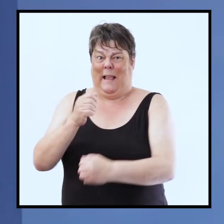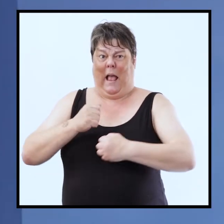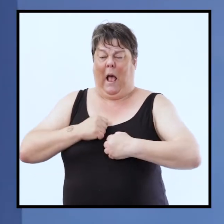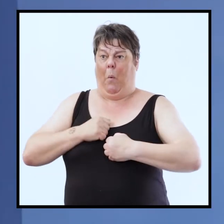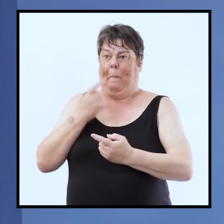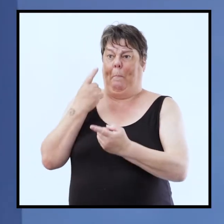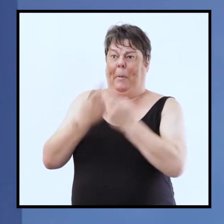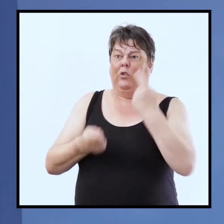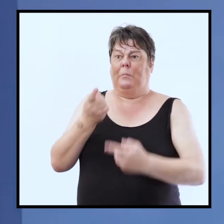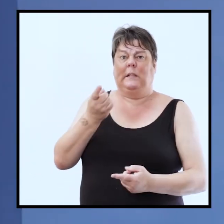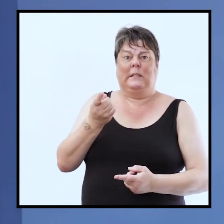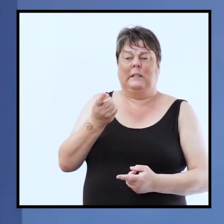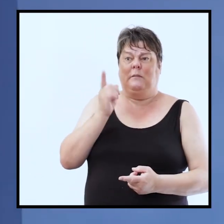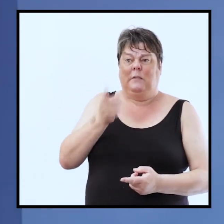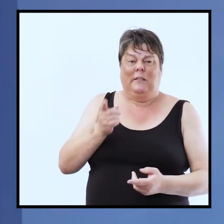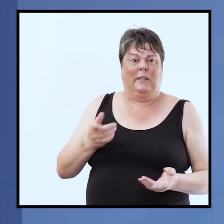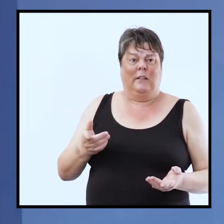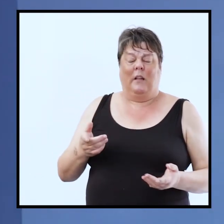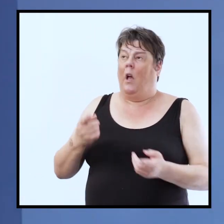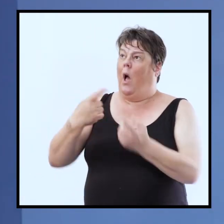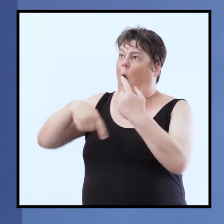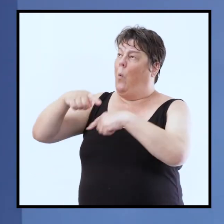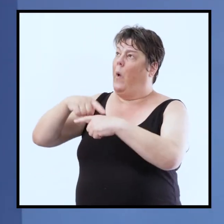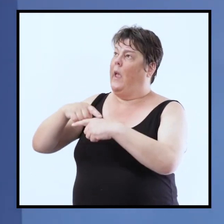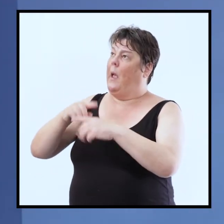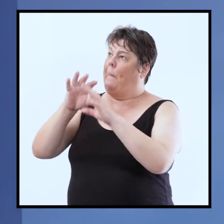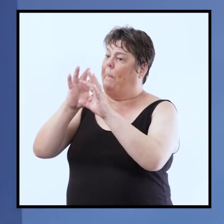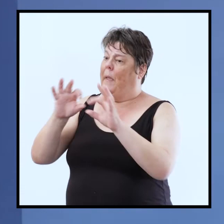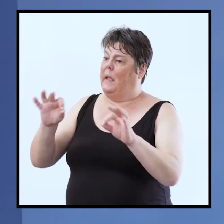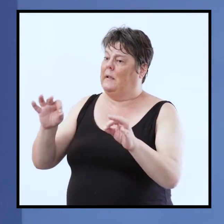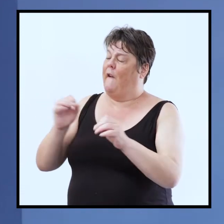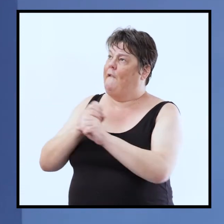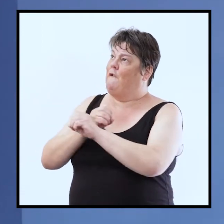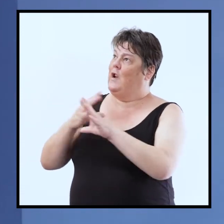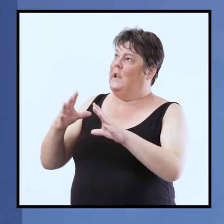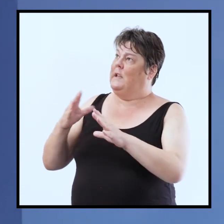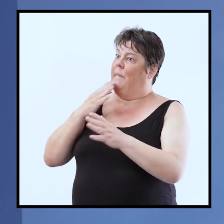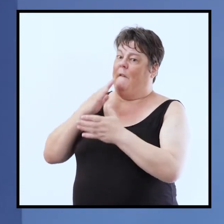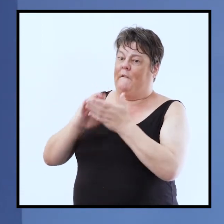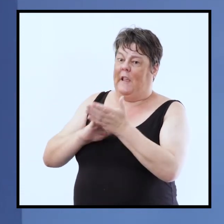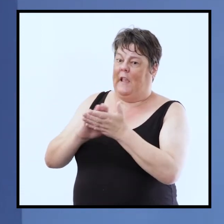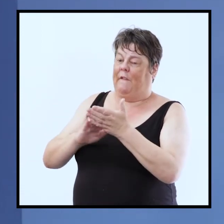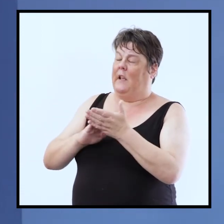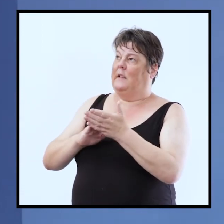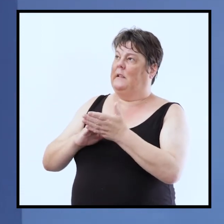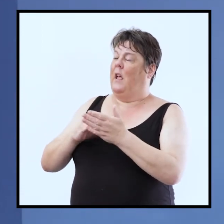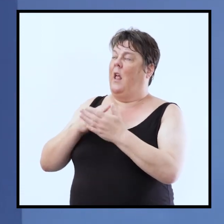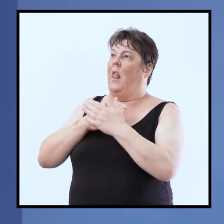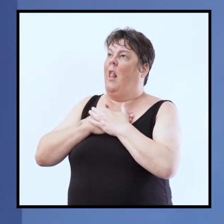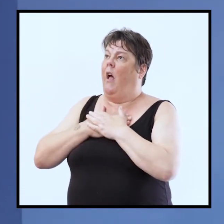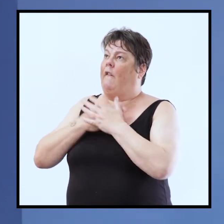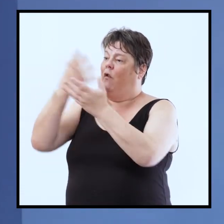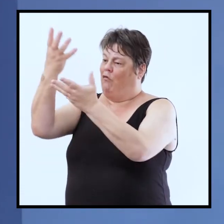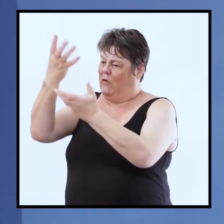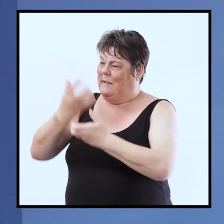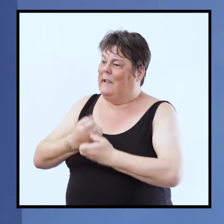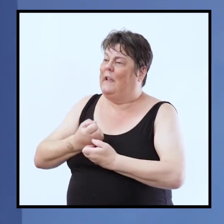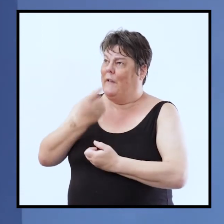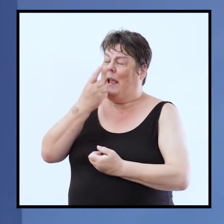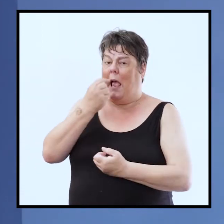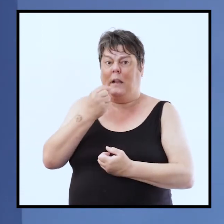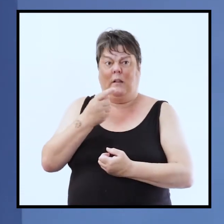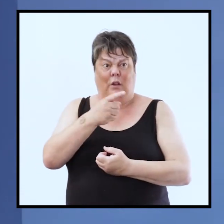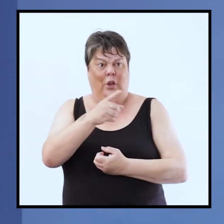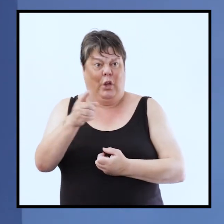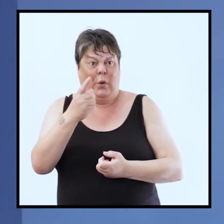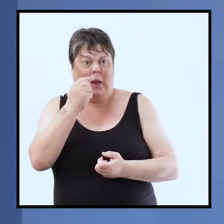you are able to receive the freedom and the peace the forgiveness and the release and the love of christ that's what you're able to